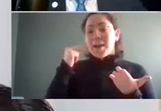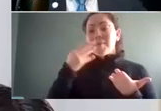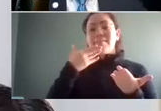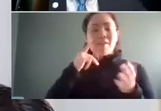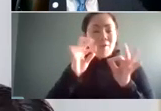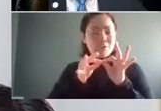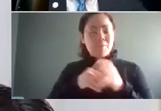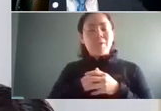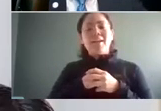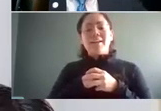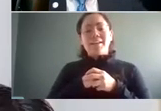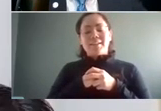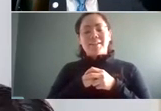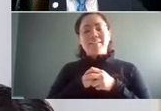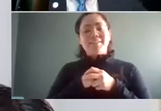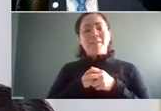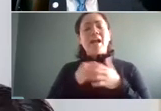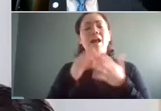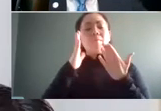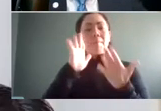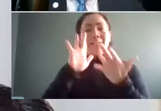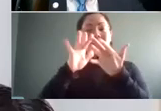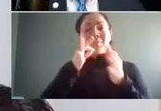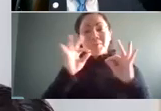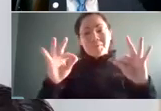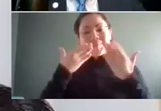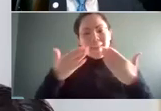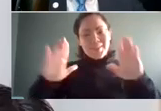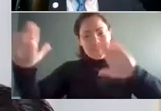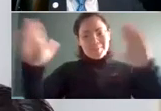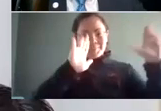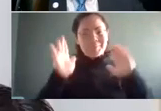interpreting um and we'll be in touch soon thank you